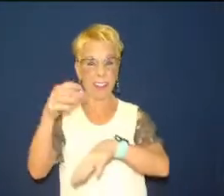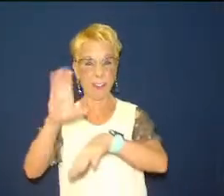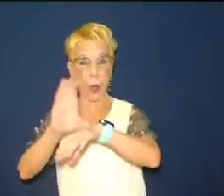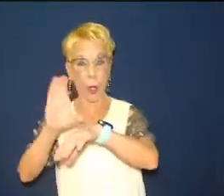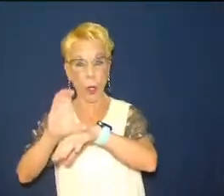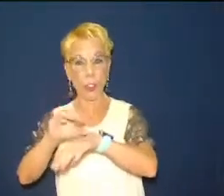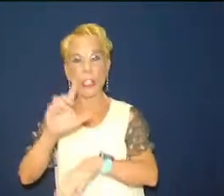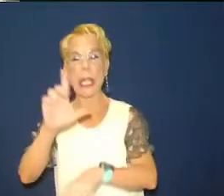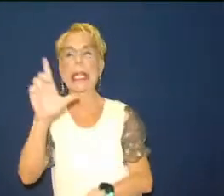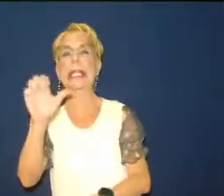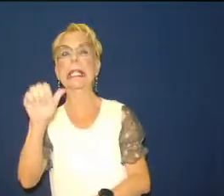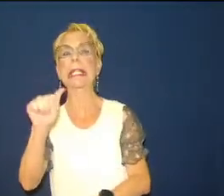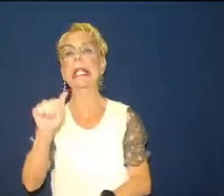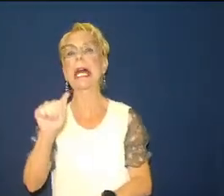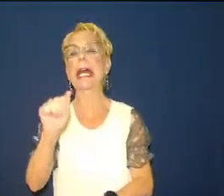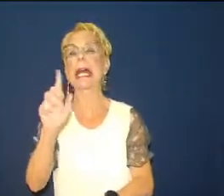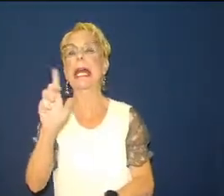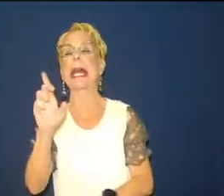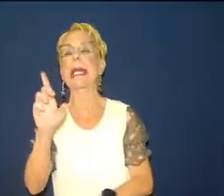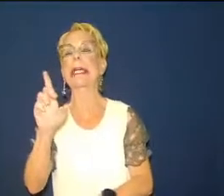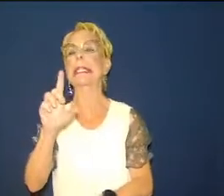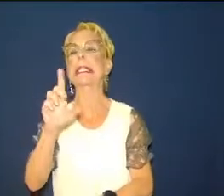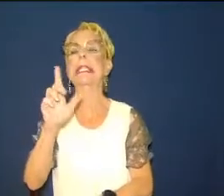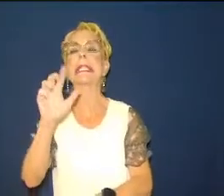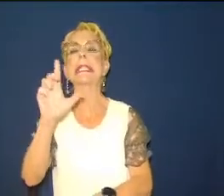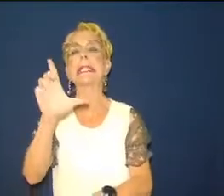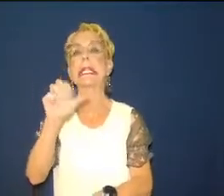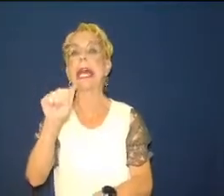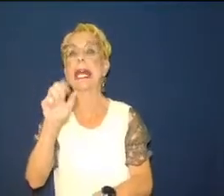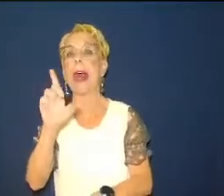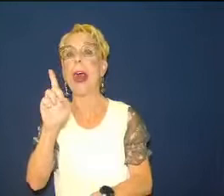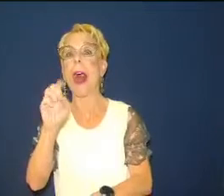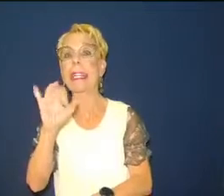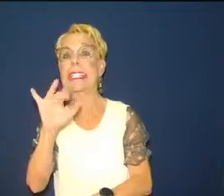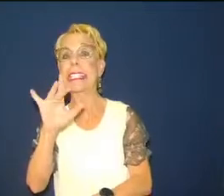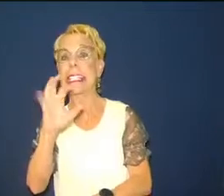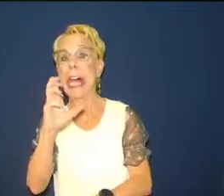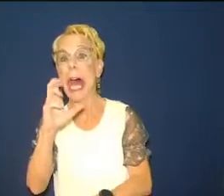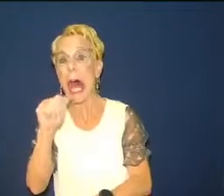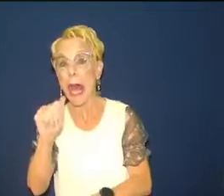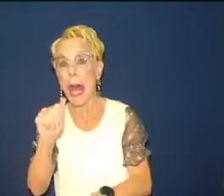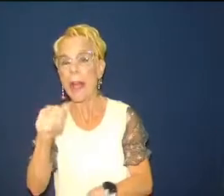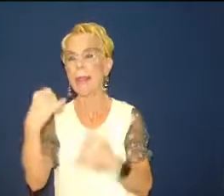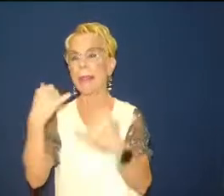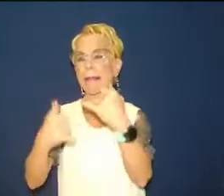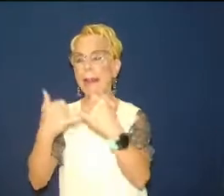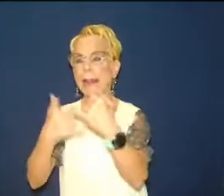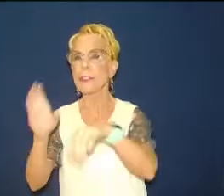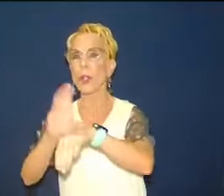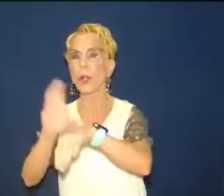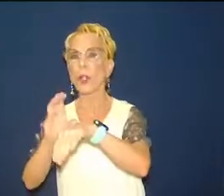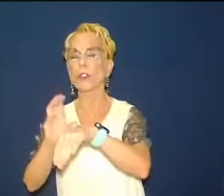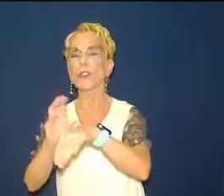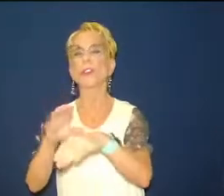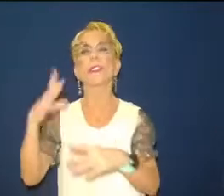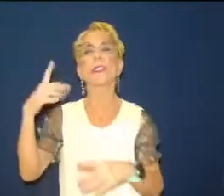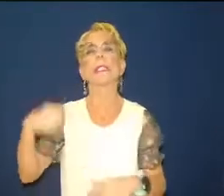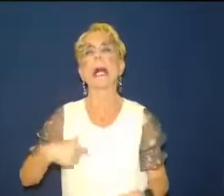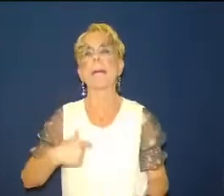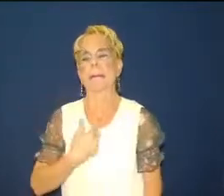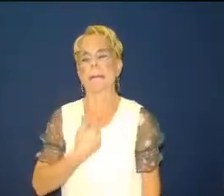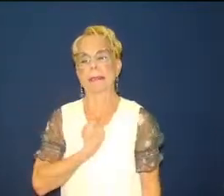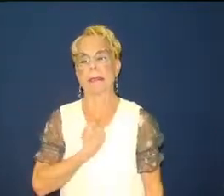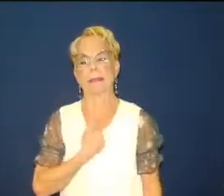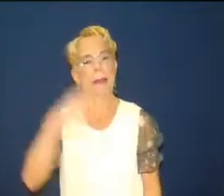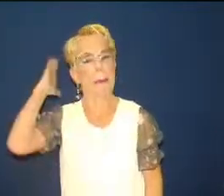to what the church of Laodicea was about and what we're seeing now in the in the Christian world man it's just total total prophecy